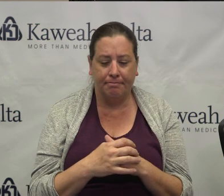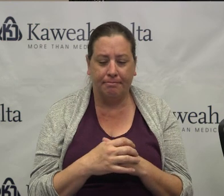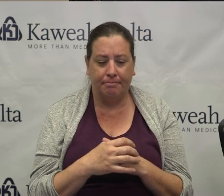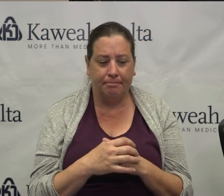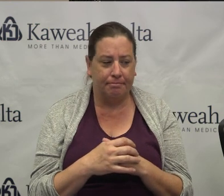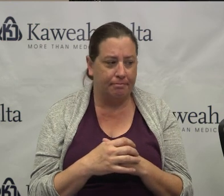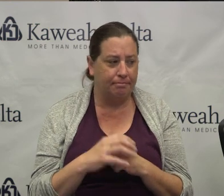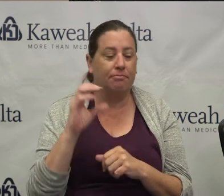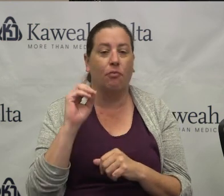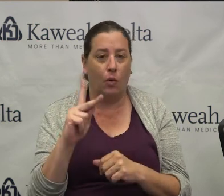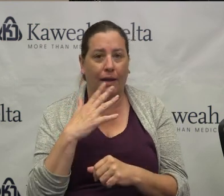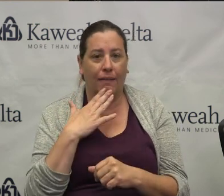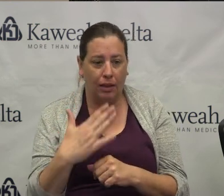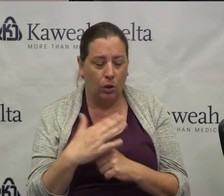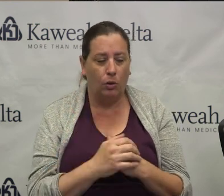Okay, thank you.